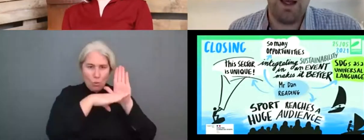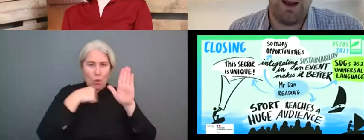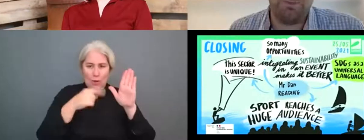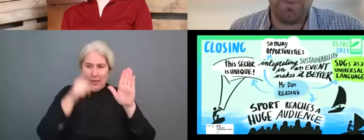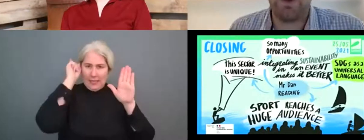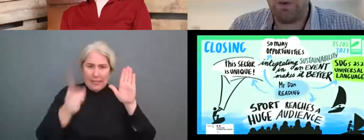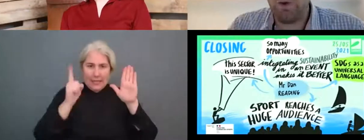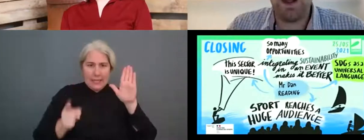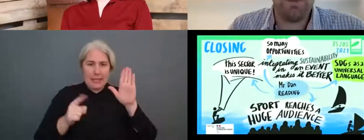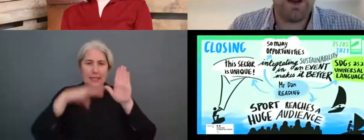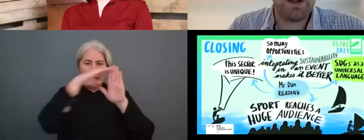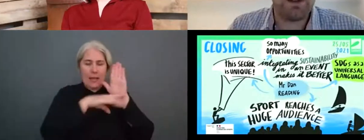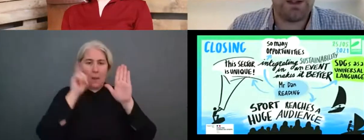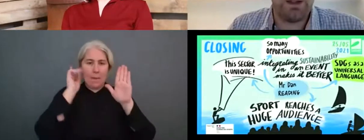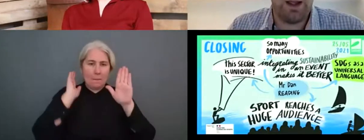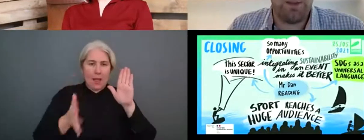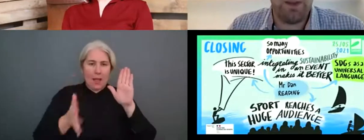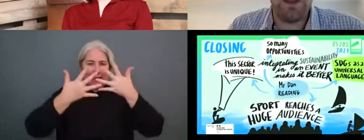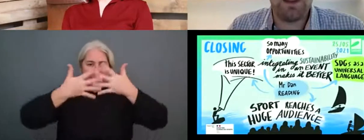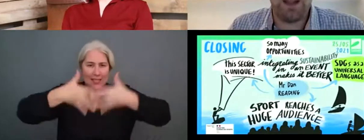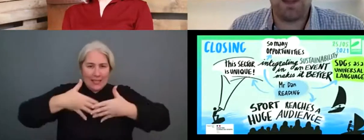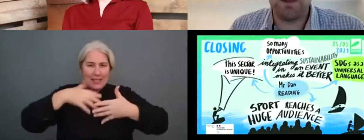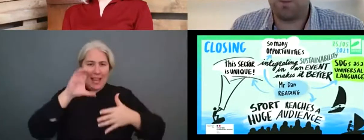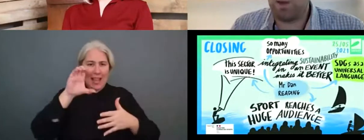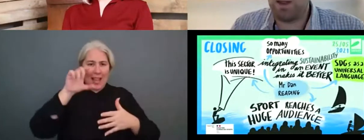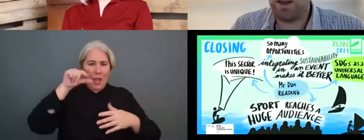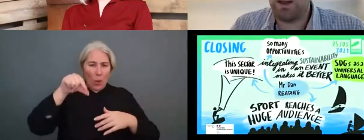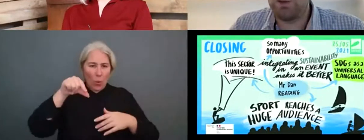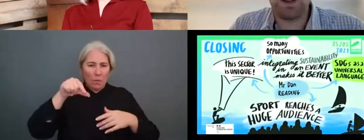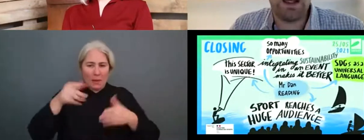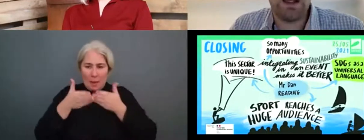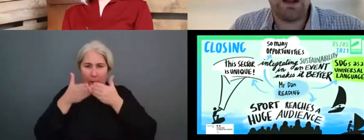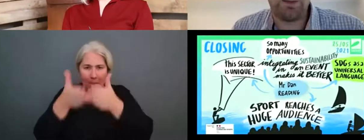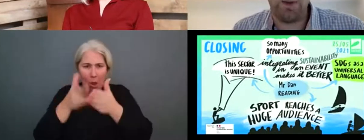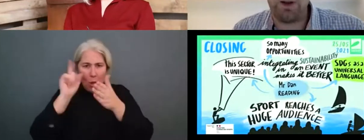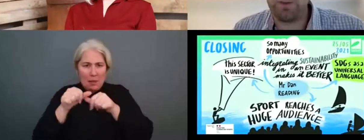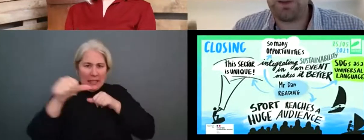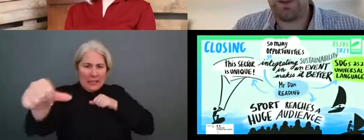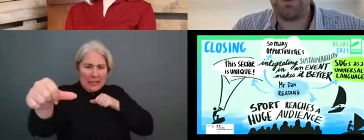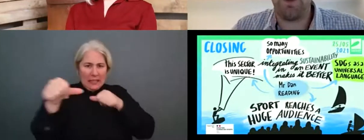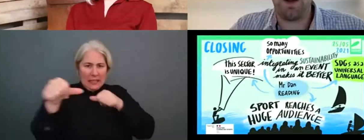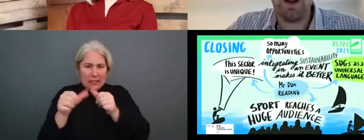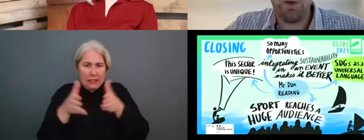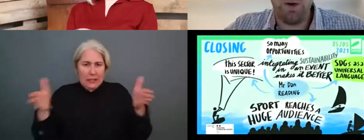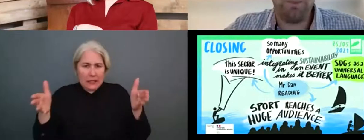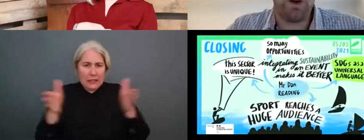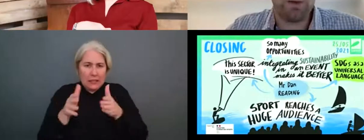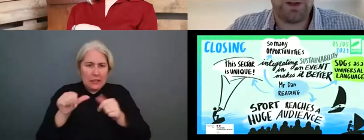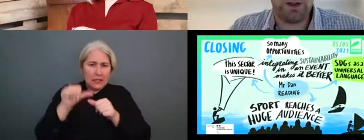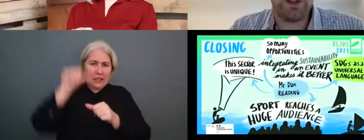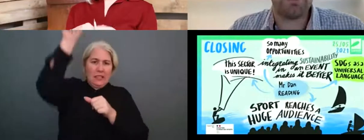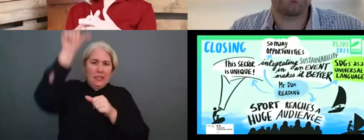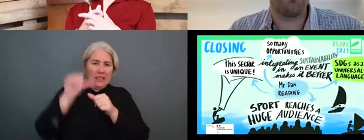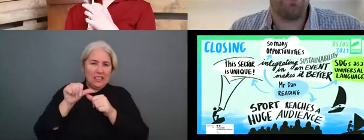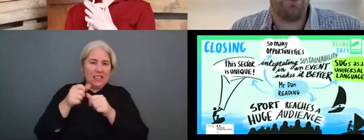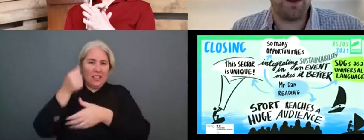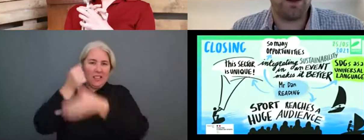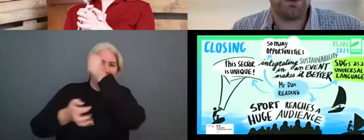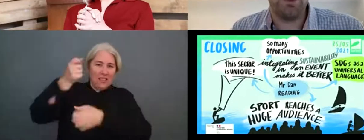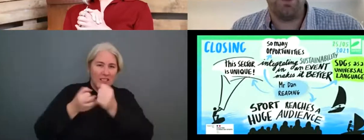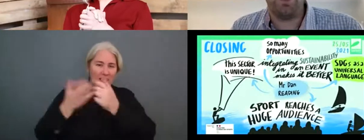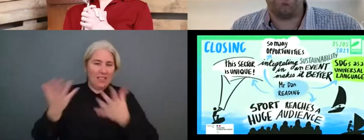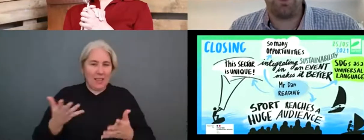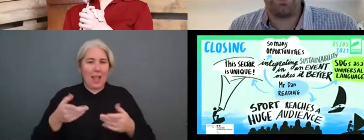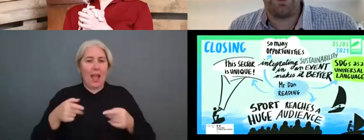Um, so for the Olympics, um, in this case, we jointly, I suppose, we specify what boats are used as support